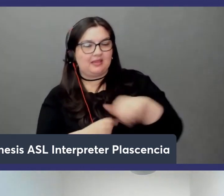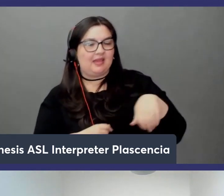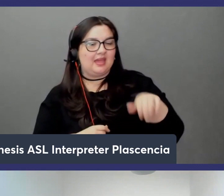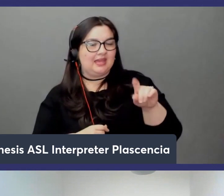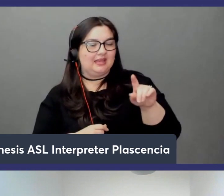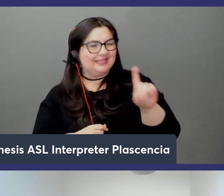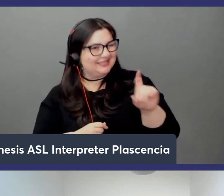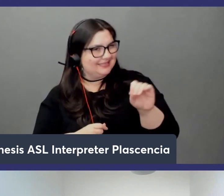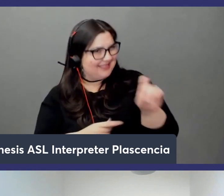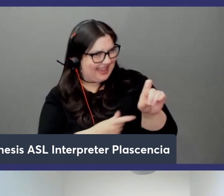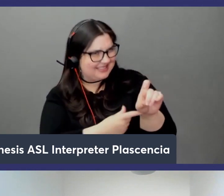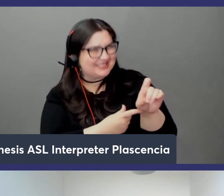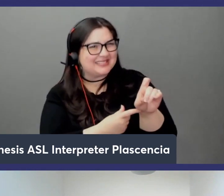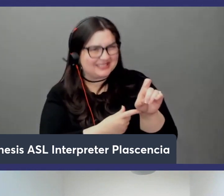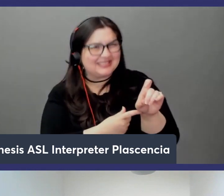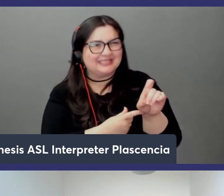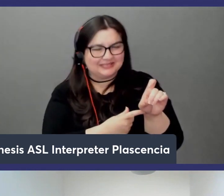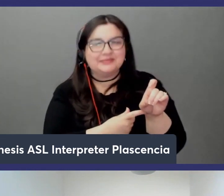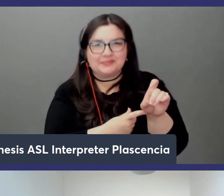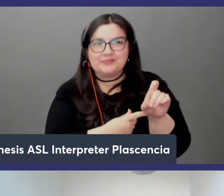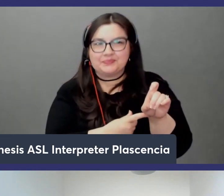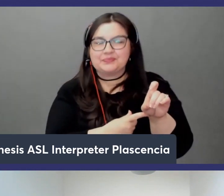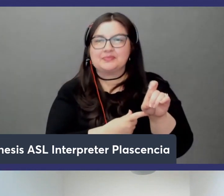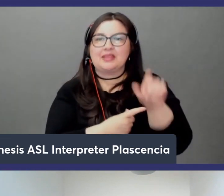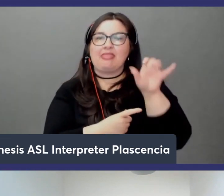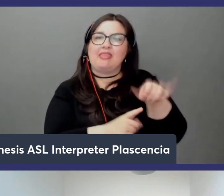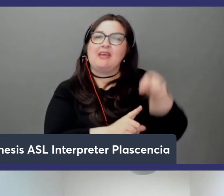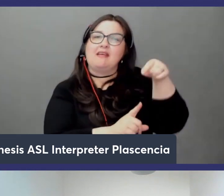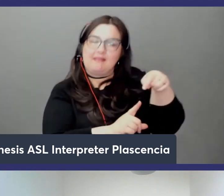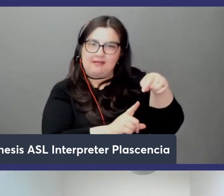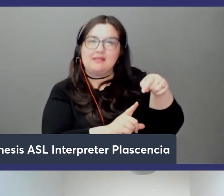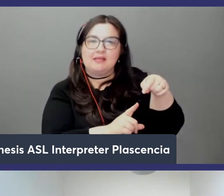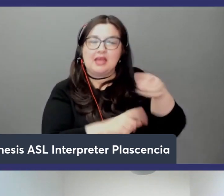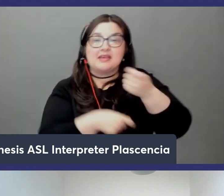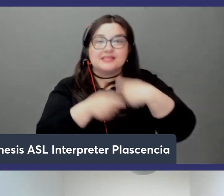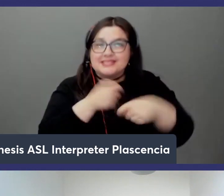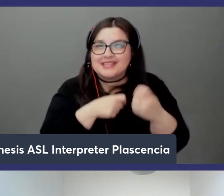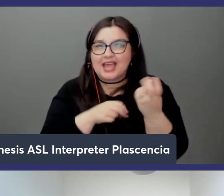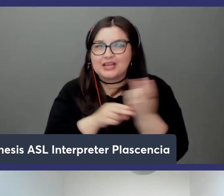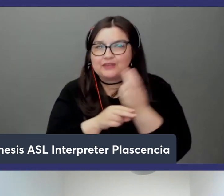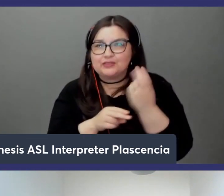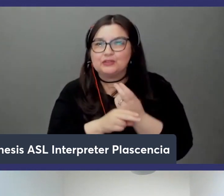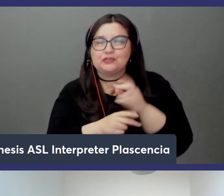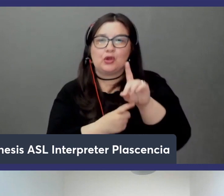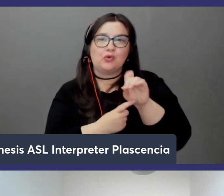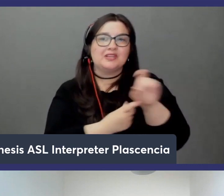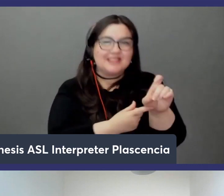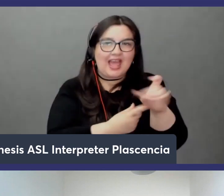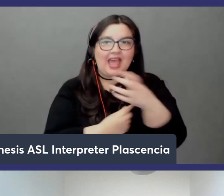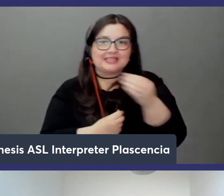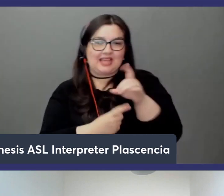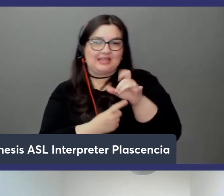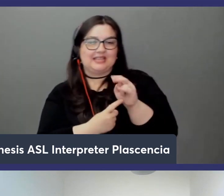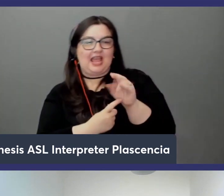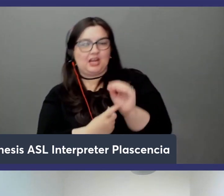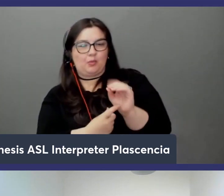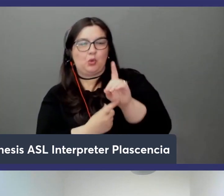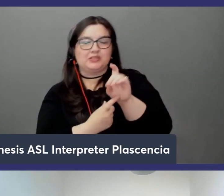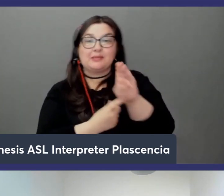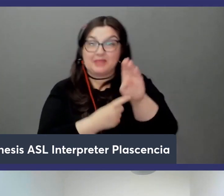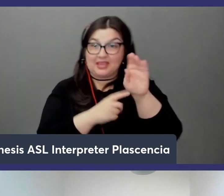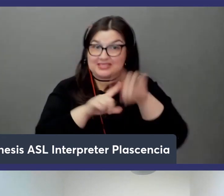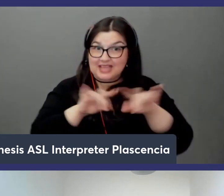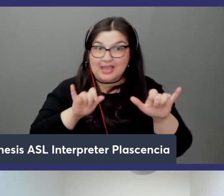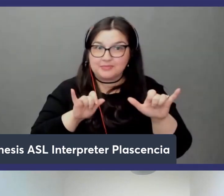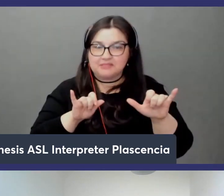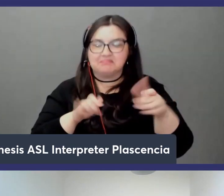on top of dynamo db right uh so that's essentially it you instead of using dax and dynamo db at the same time you could